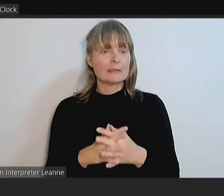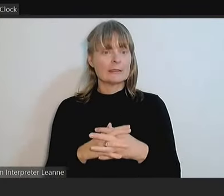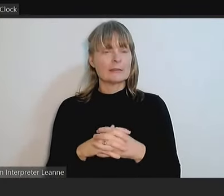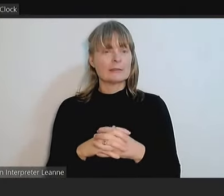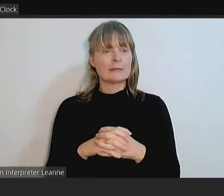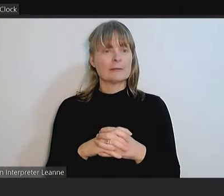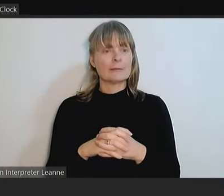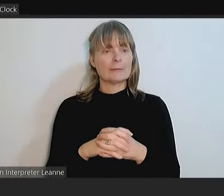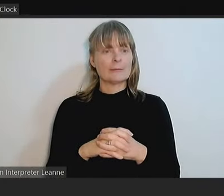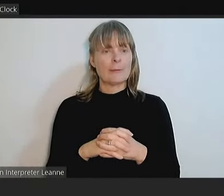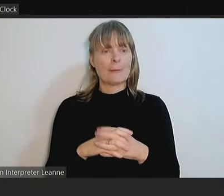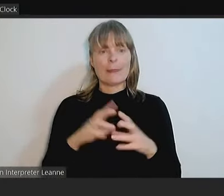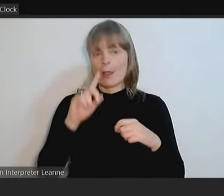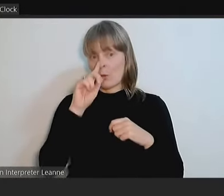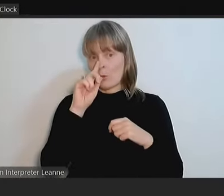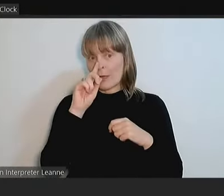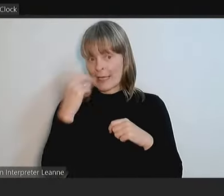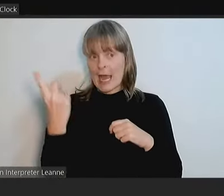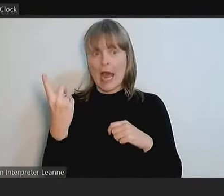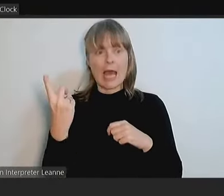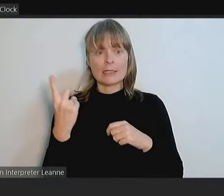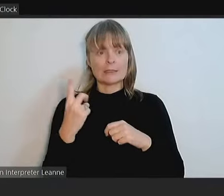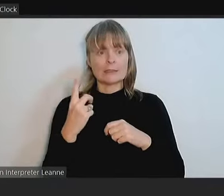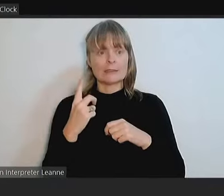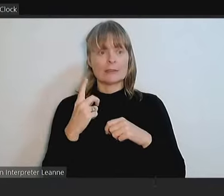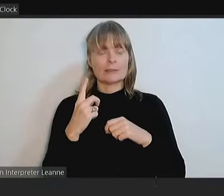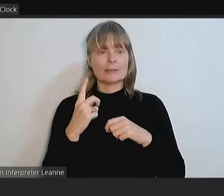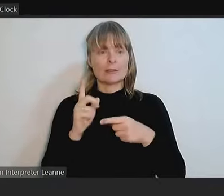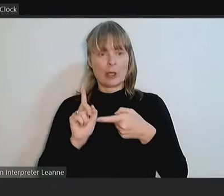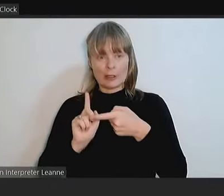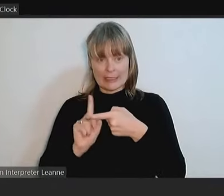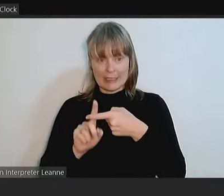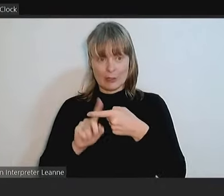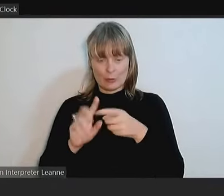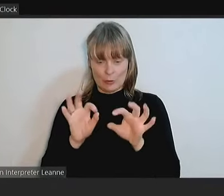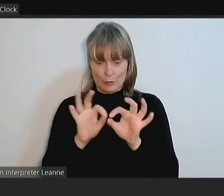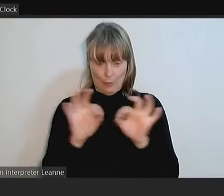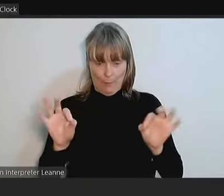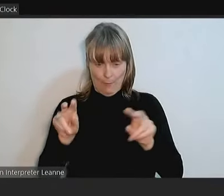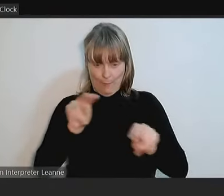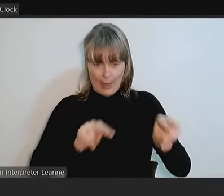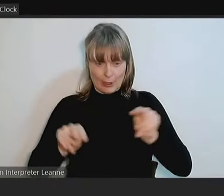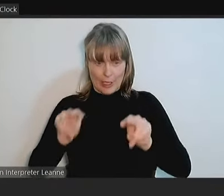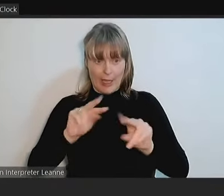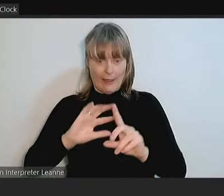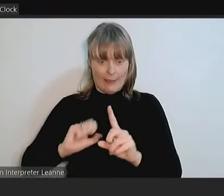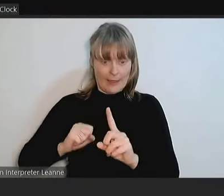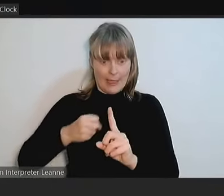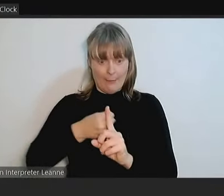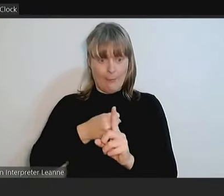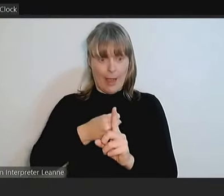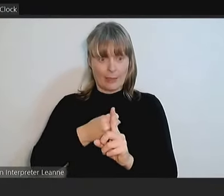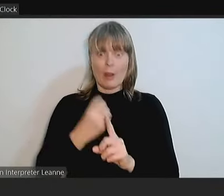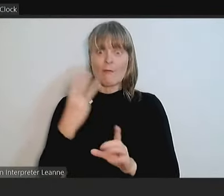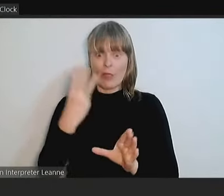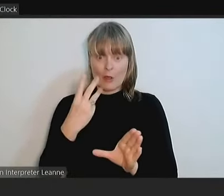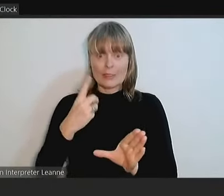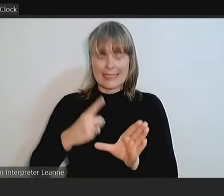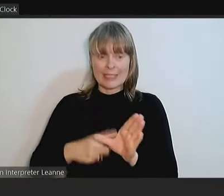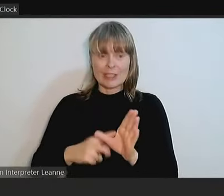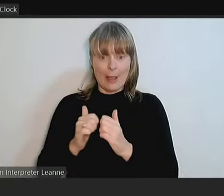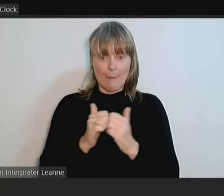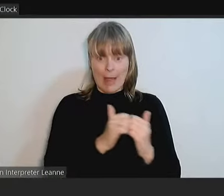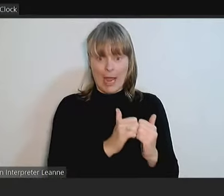We cannot continue to measure the effect of this 13-year partnership with Merri-Creek Management Committee without